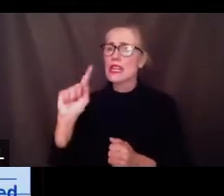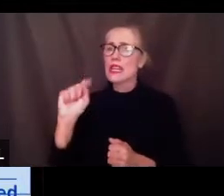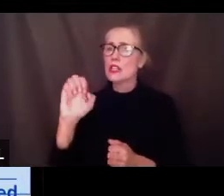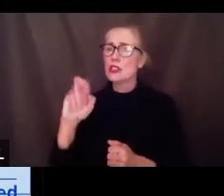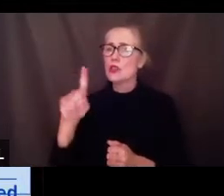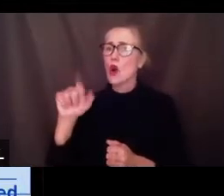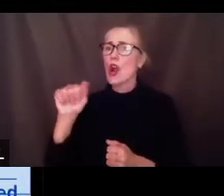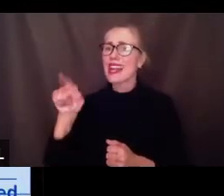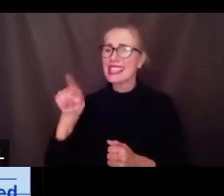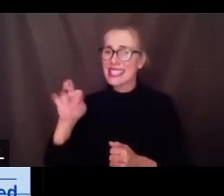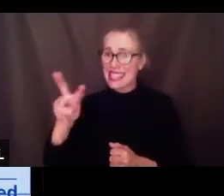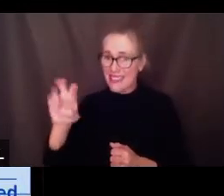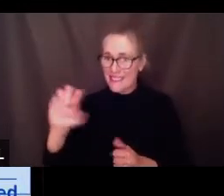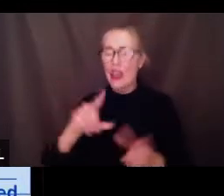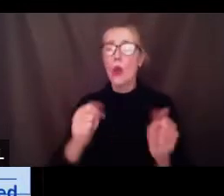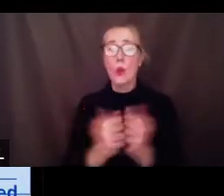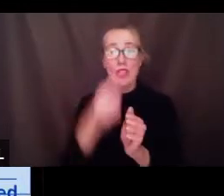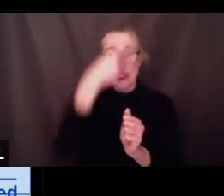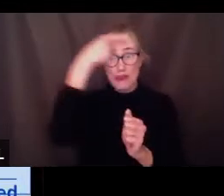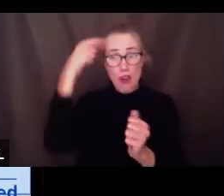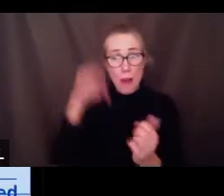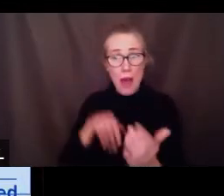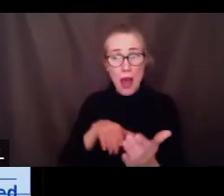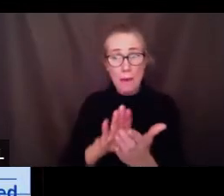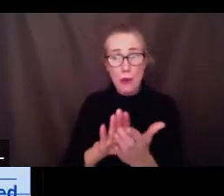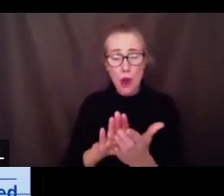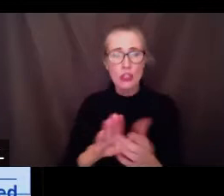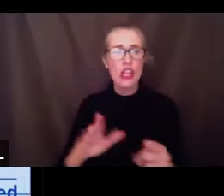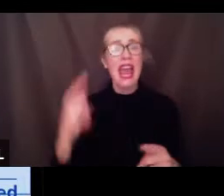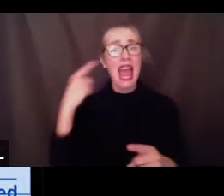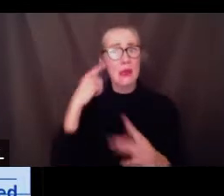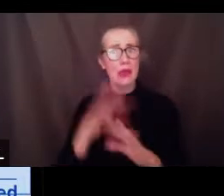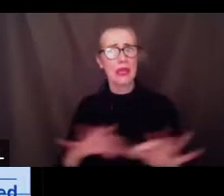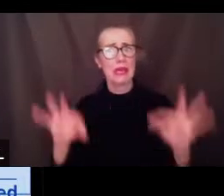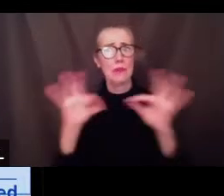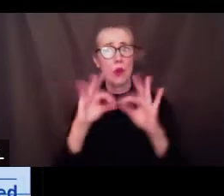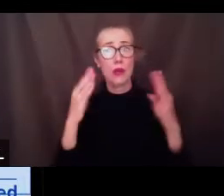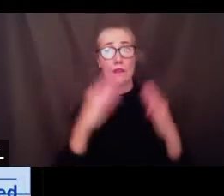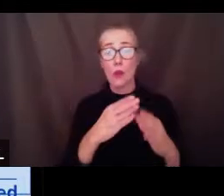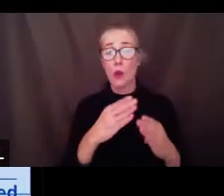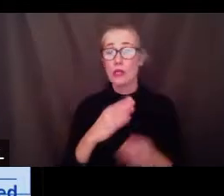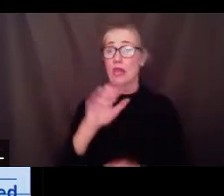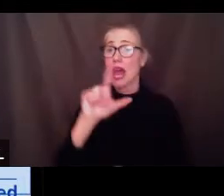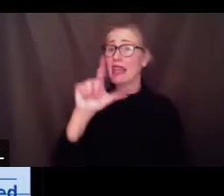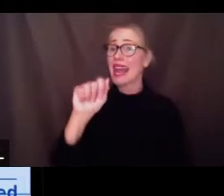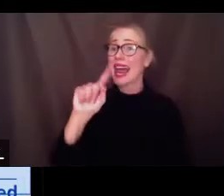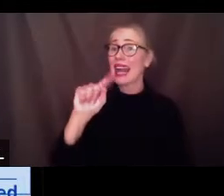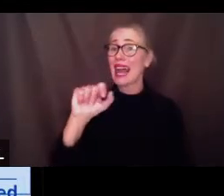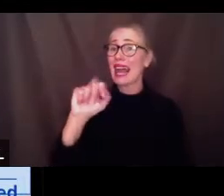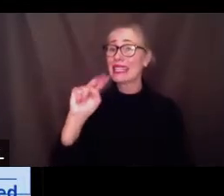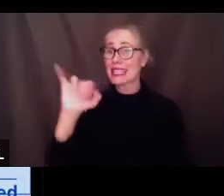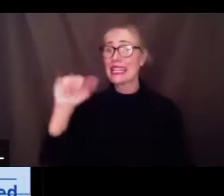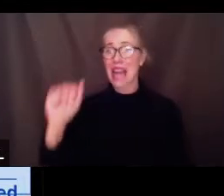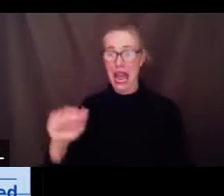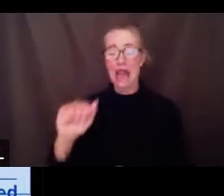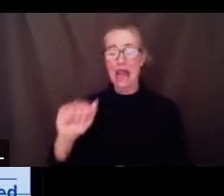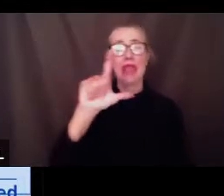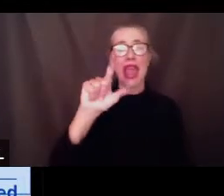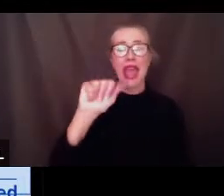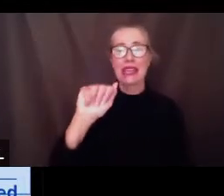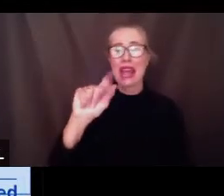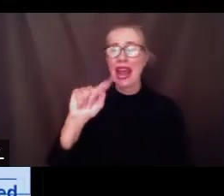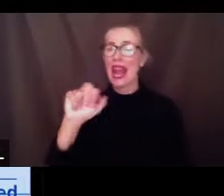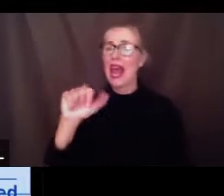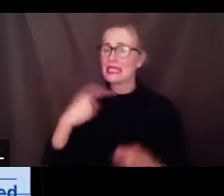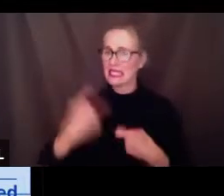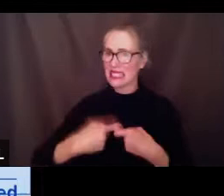disproportionality and over-representation of Latino and Latina students in special education by implementing multi-tiered systems of